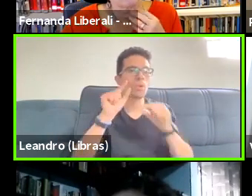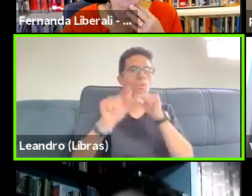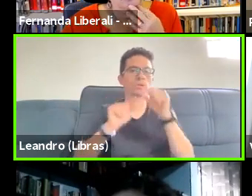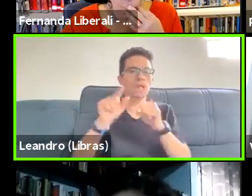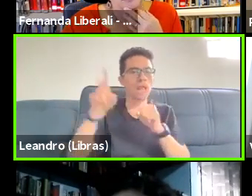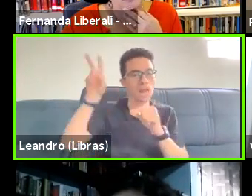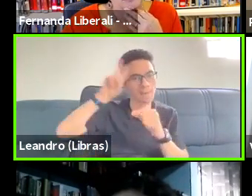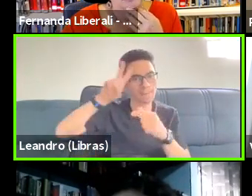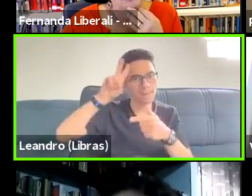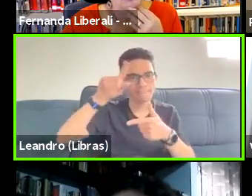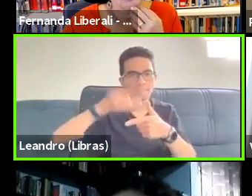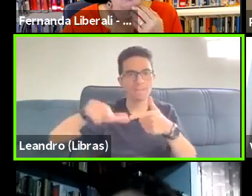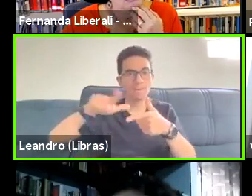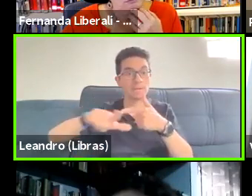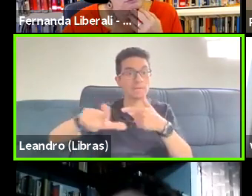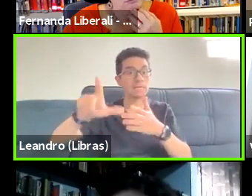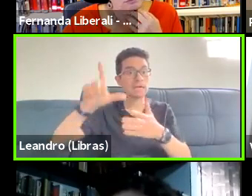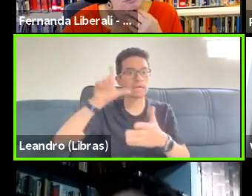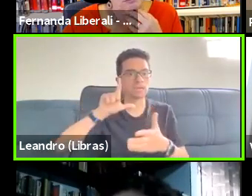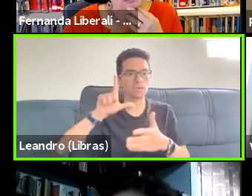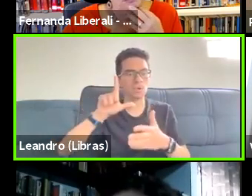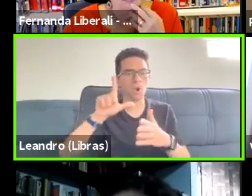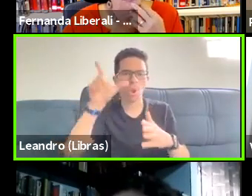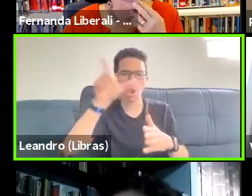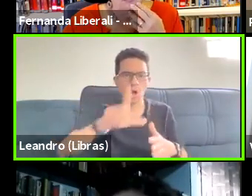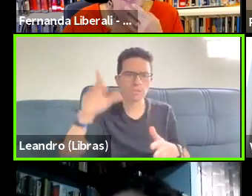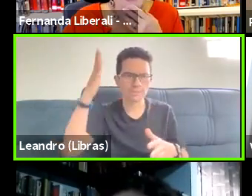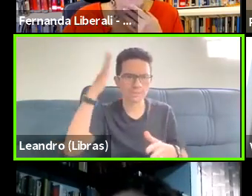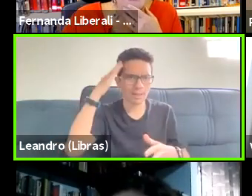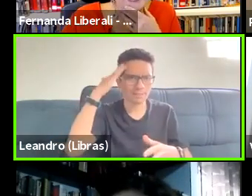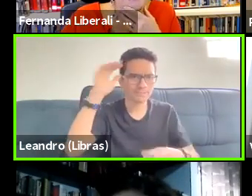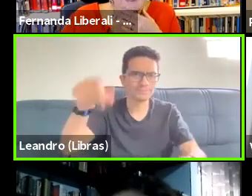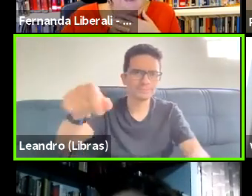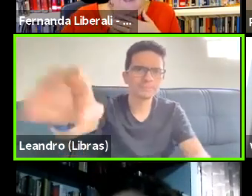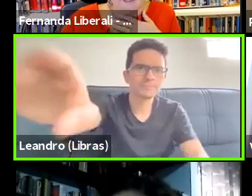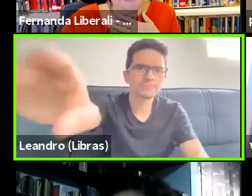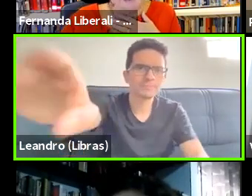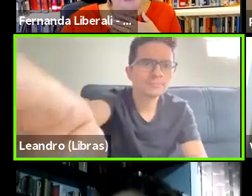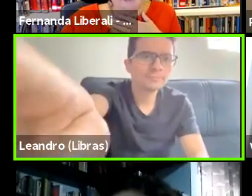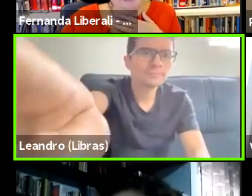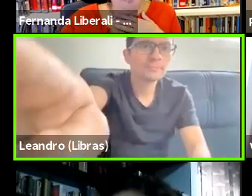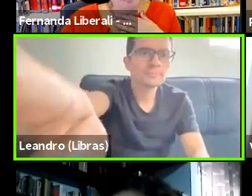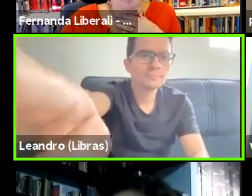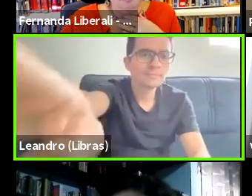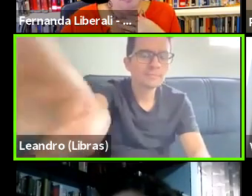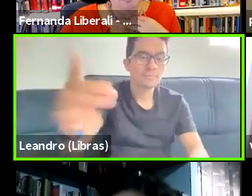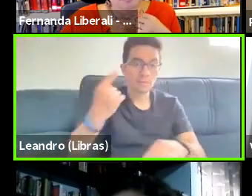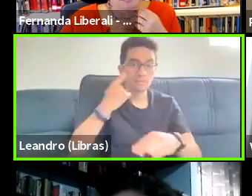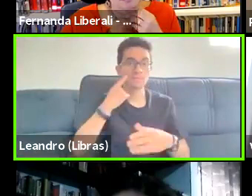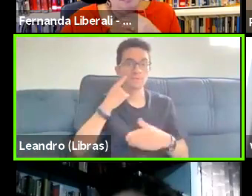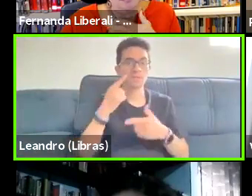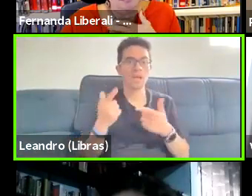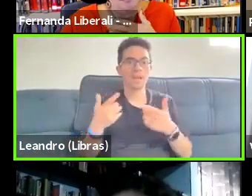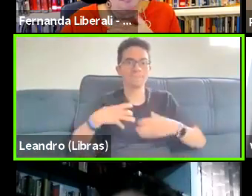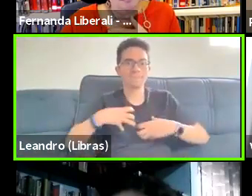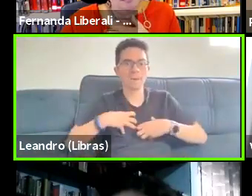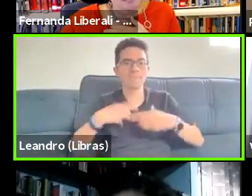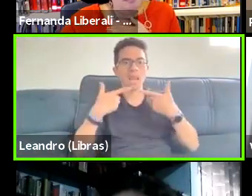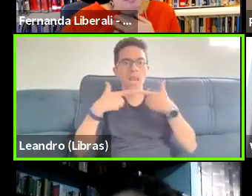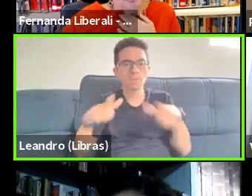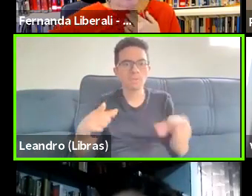not to think that, um, linguistic means are the only means. Not to think that there are, um,